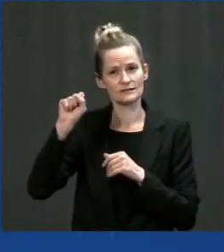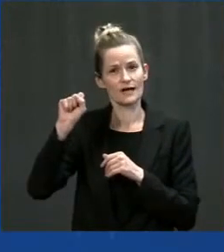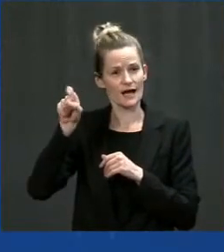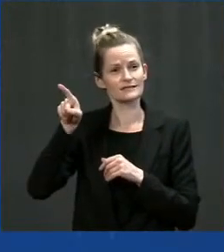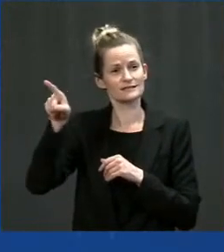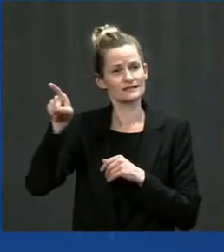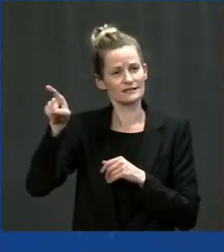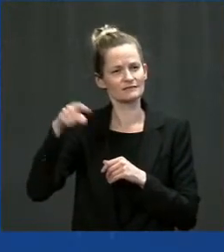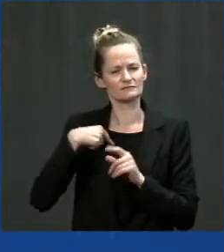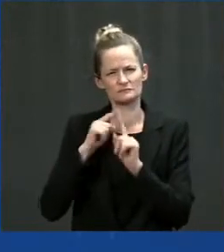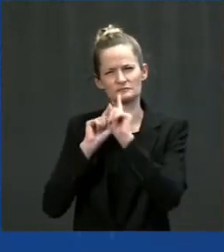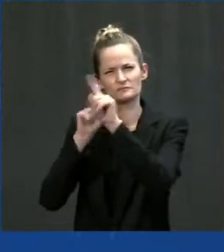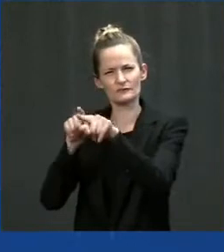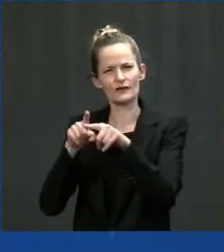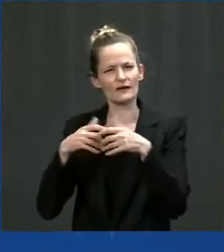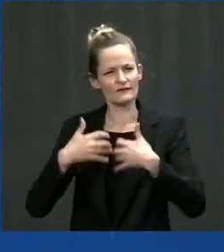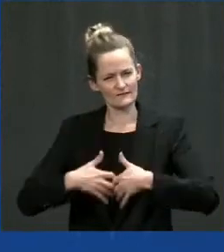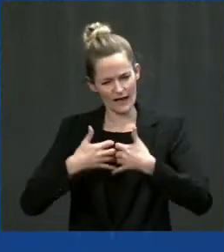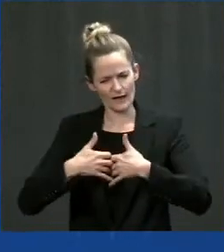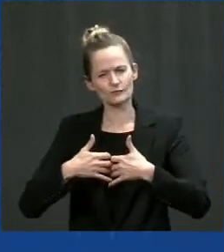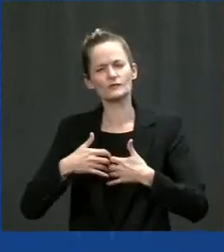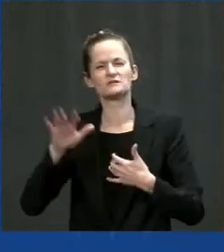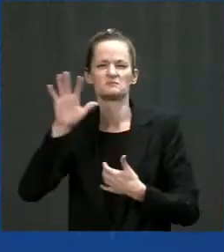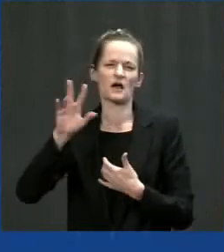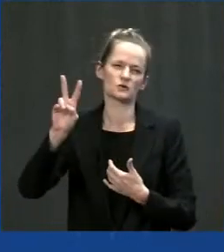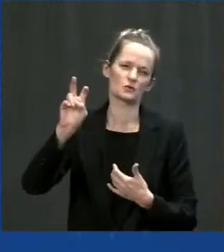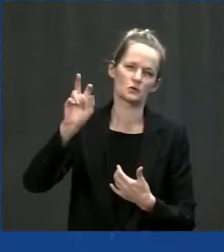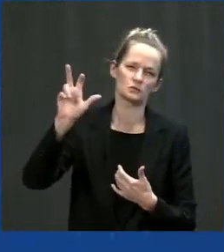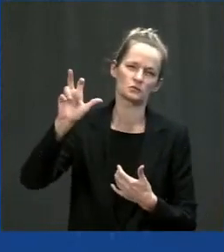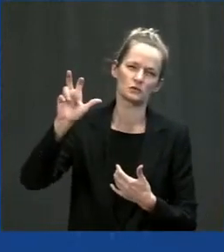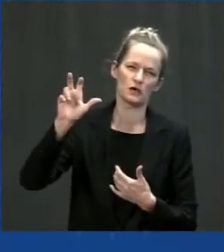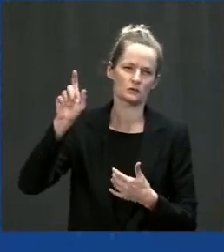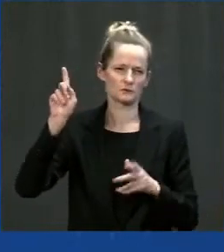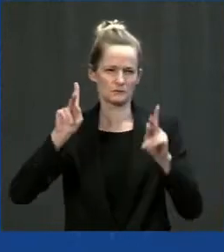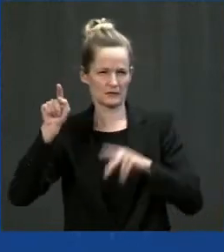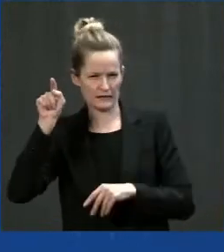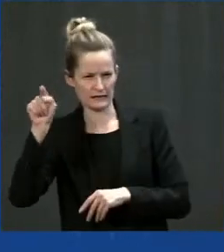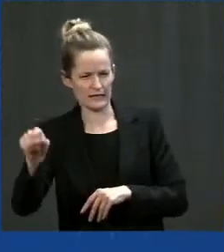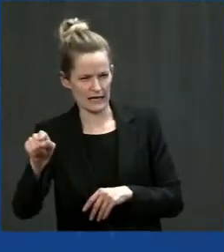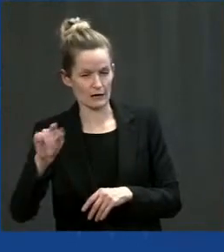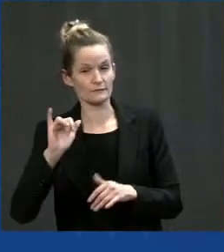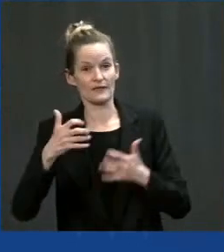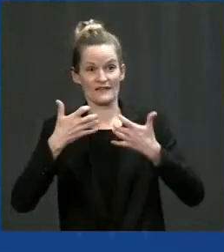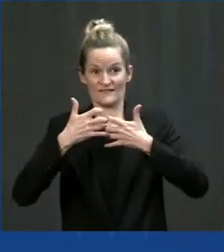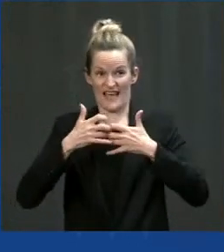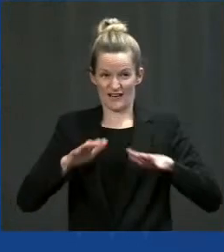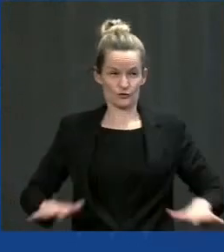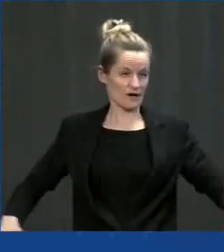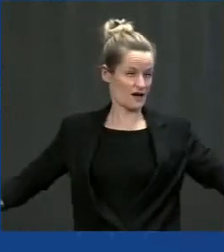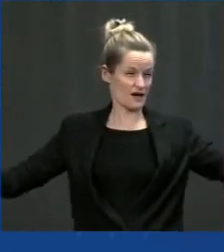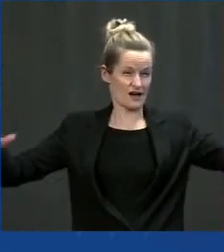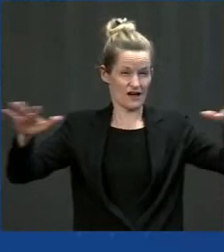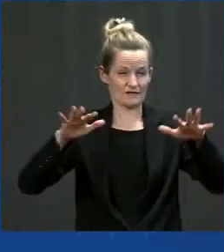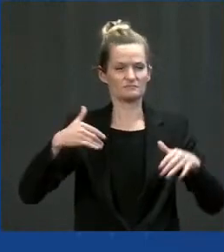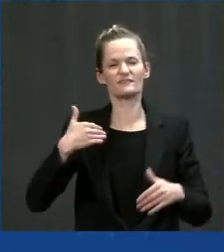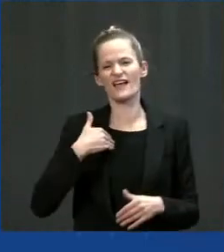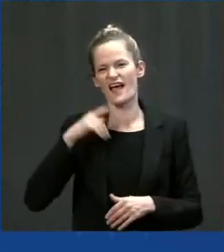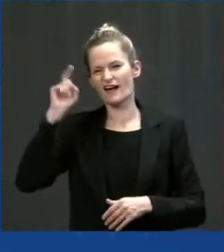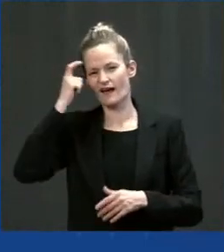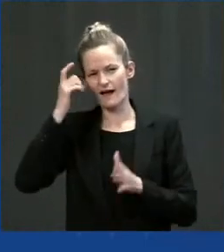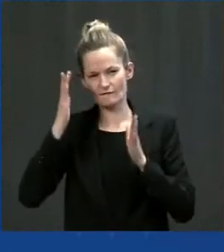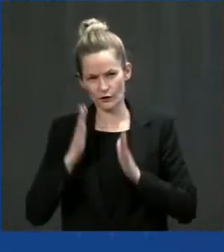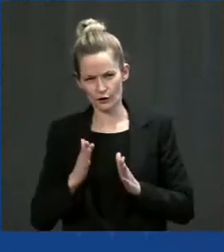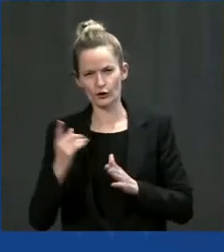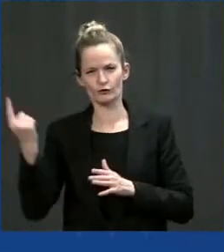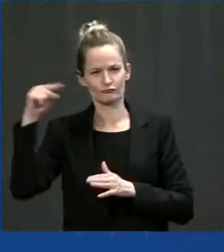people. And in front of me in this factory floor were the elected officials, the governor and other folks. And to my right were all